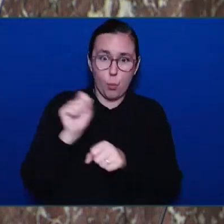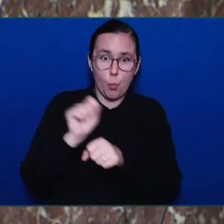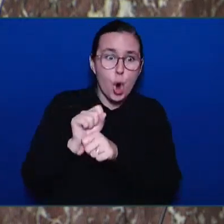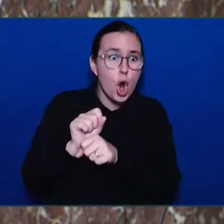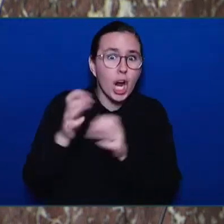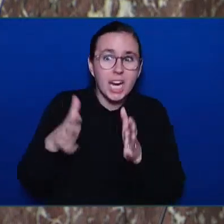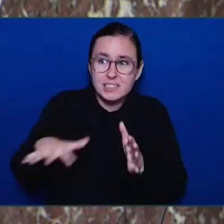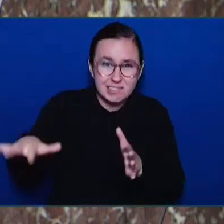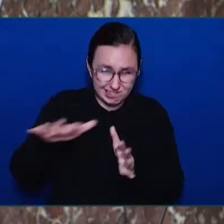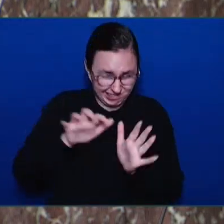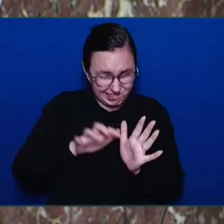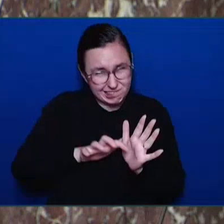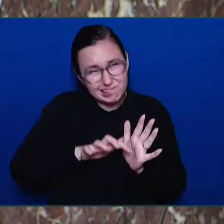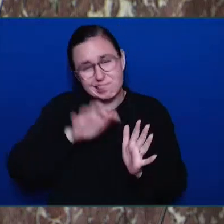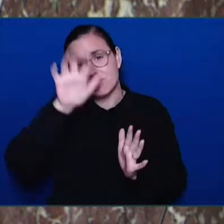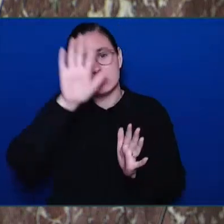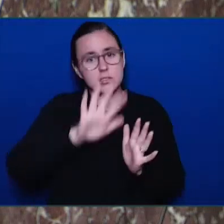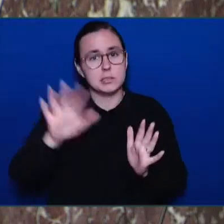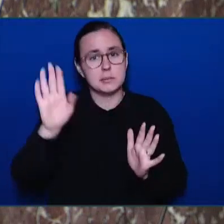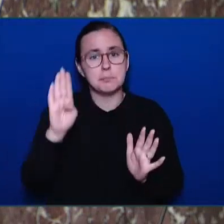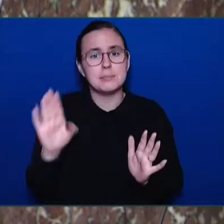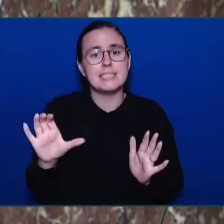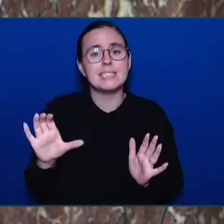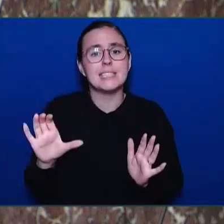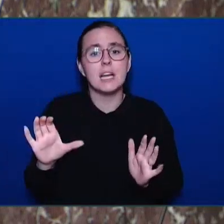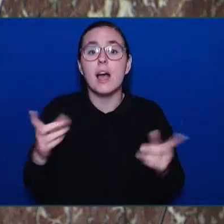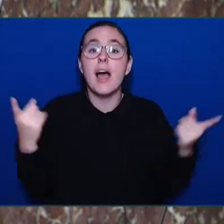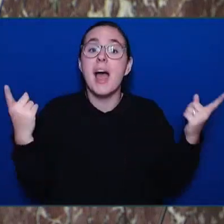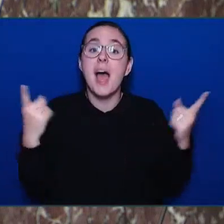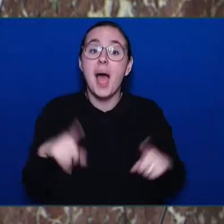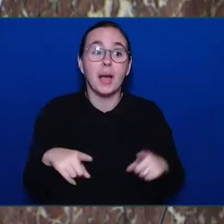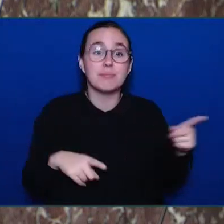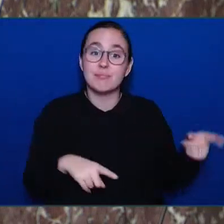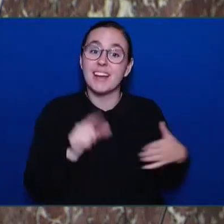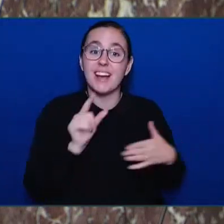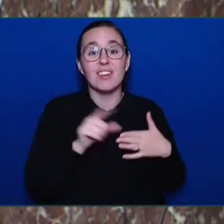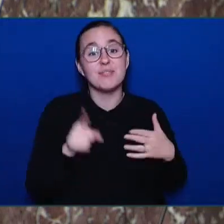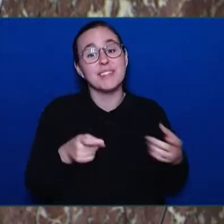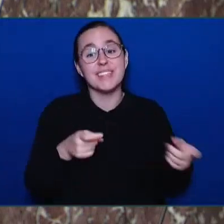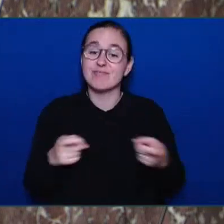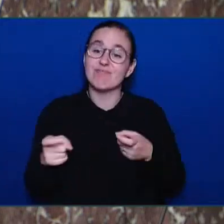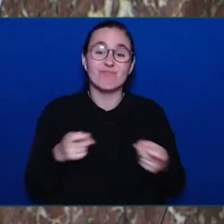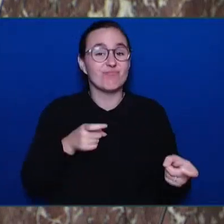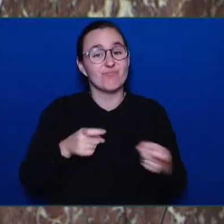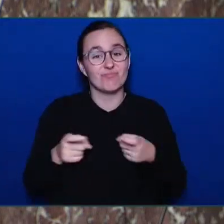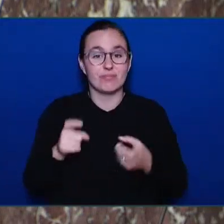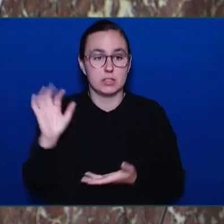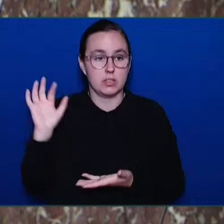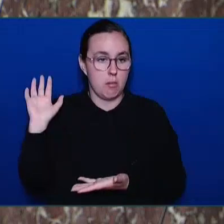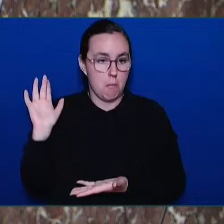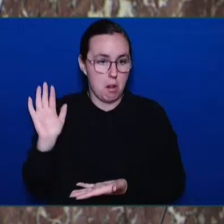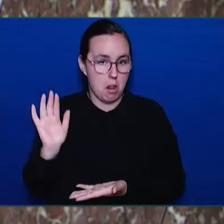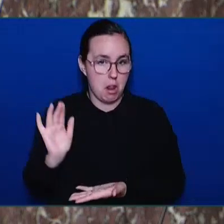were 56,000 jobs left in the forestry sector, Mr. Speaker. These are the facts.